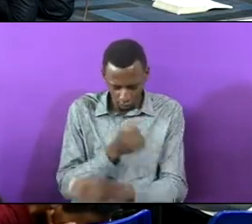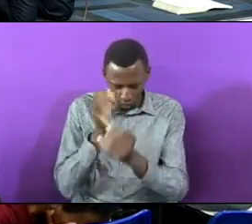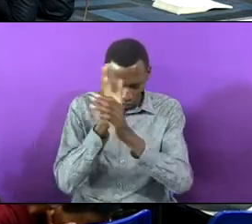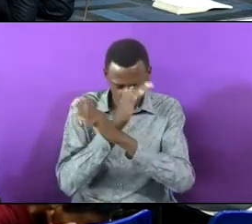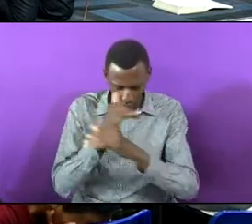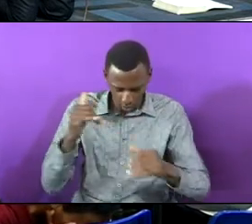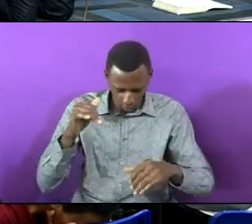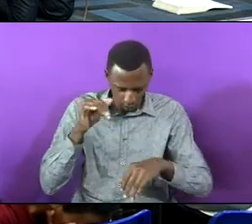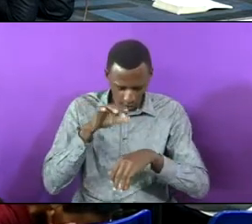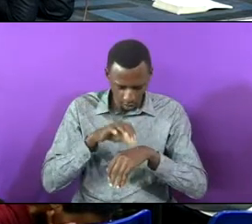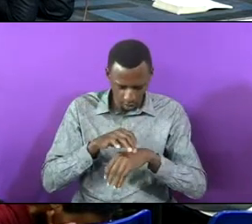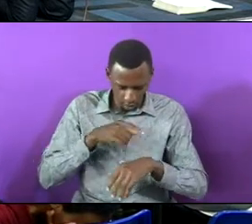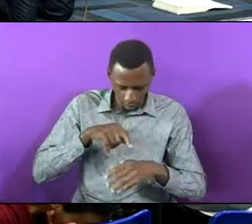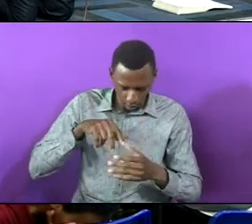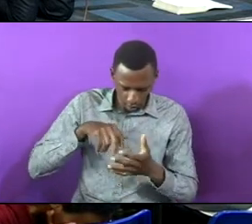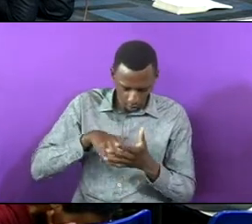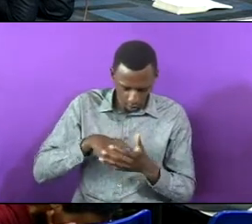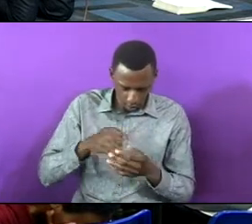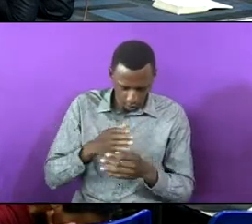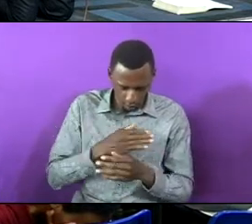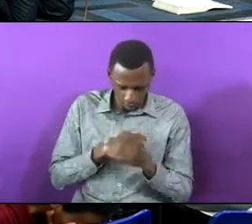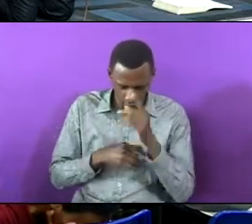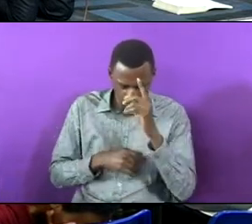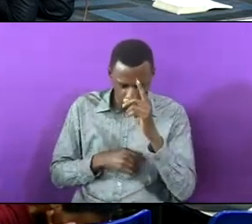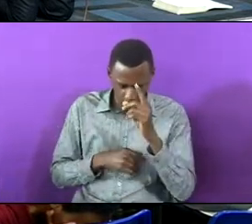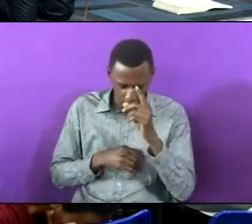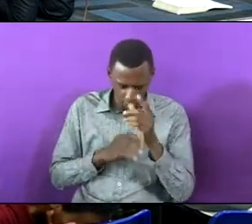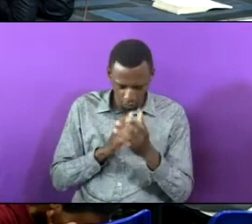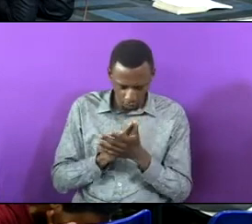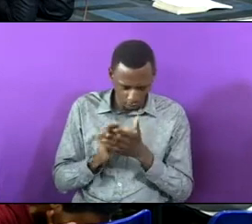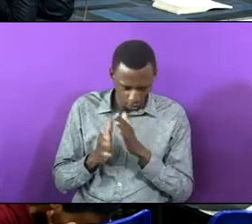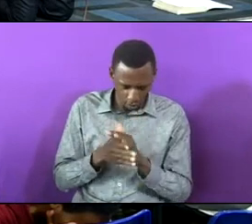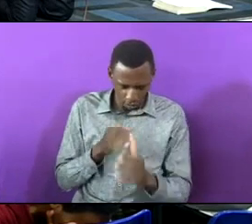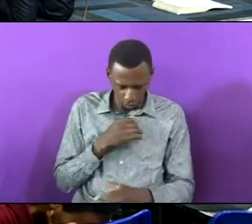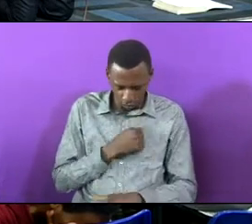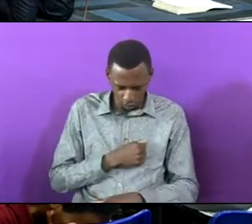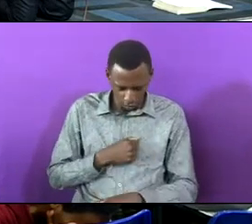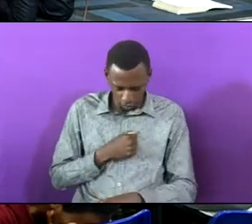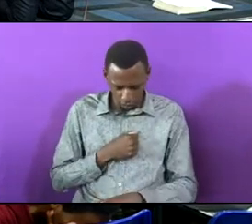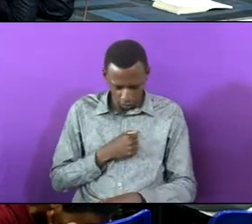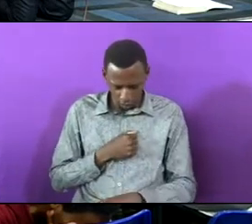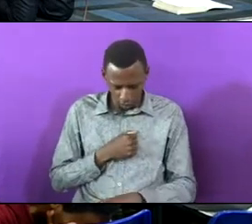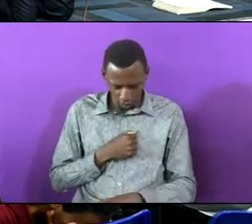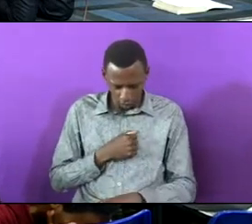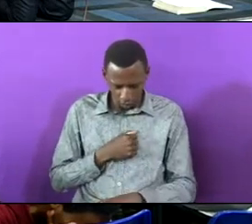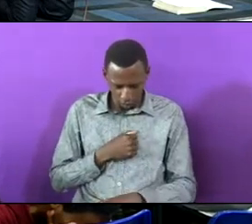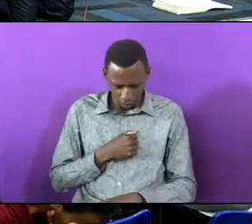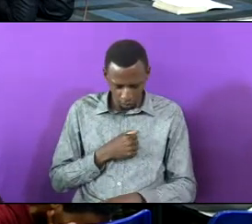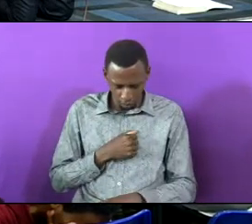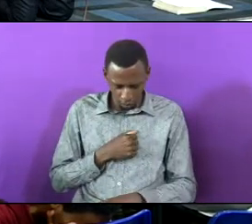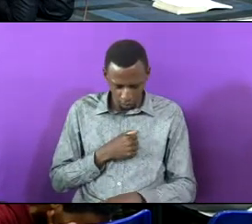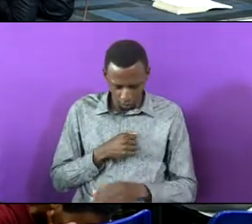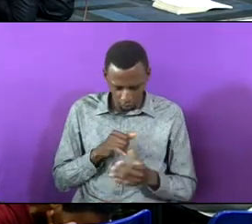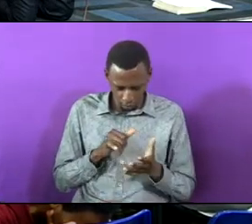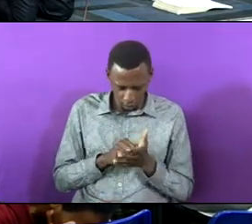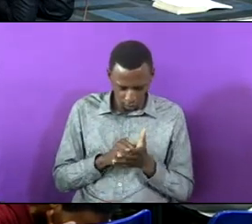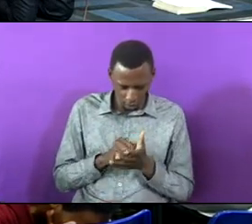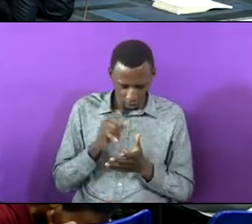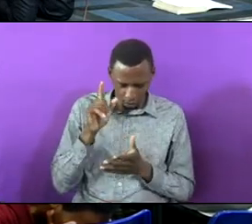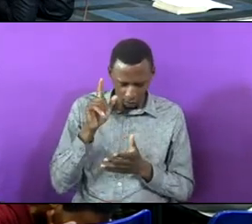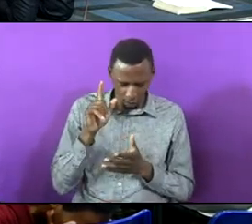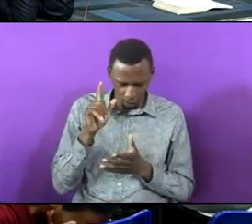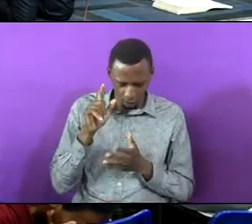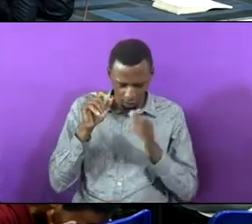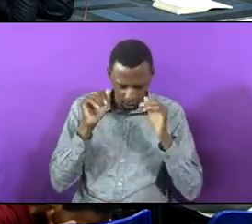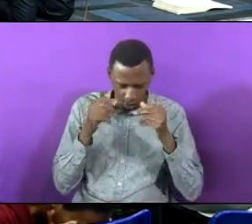we kneel before you without apology that the world may see that we have